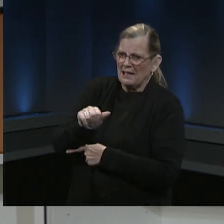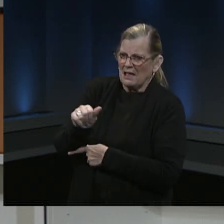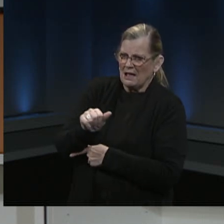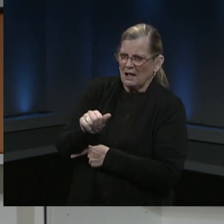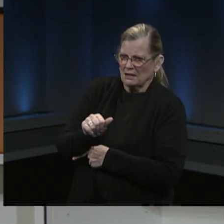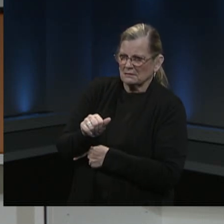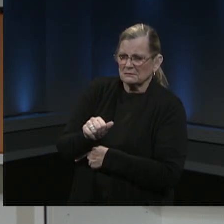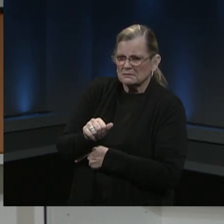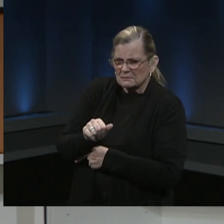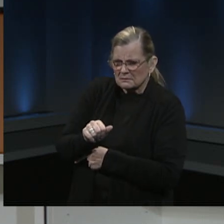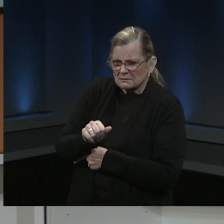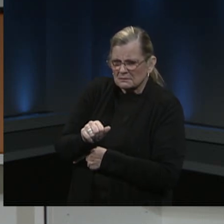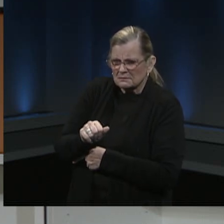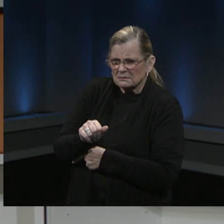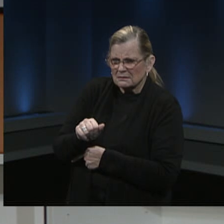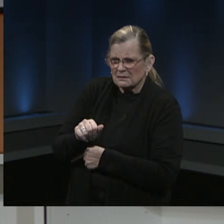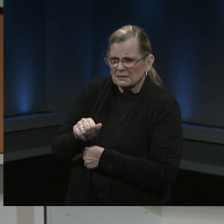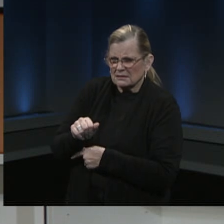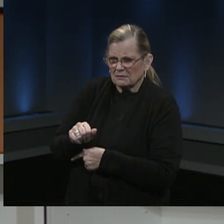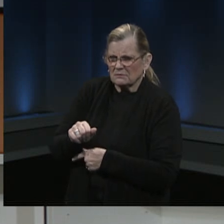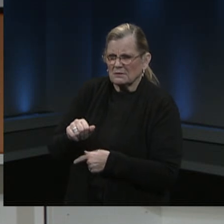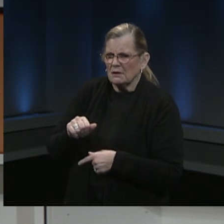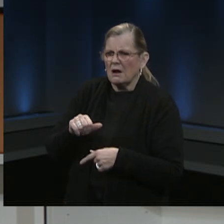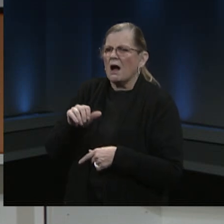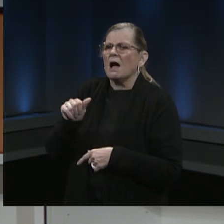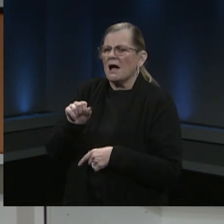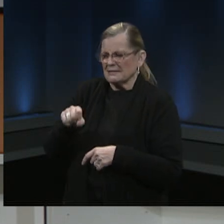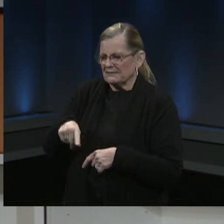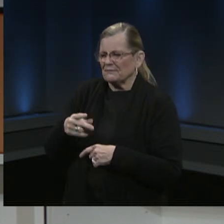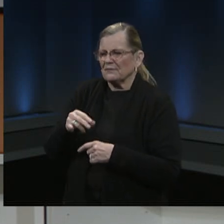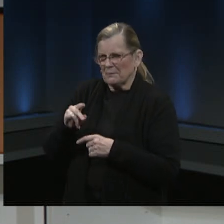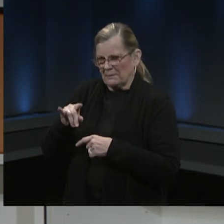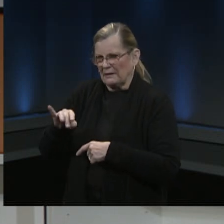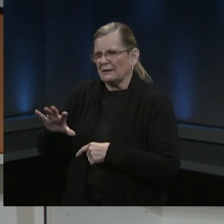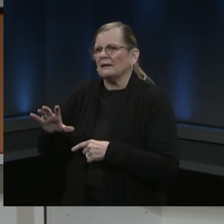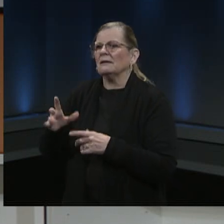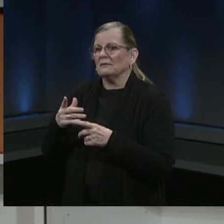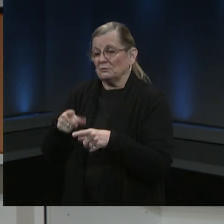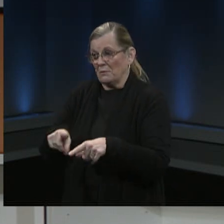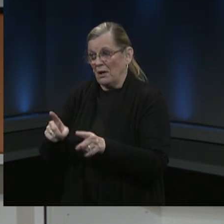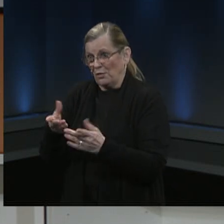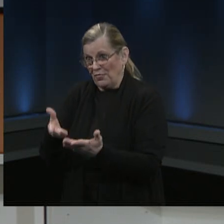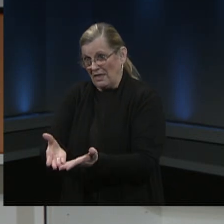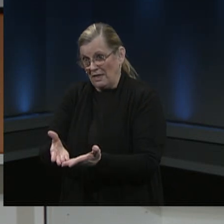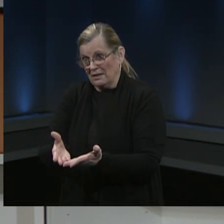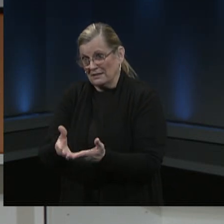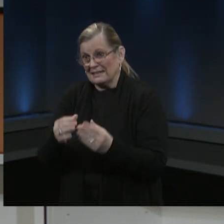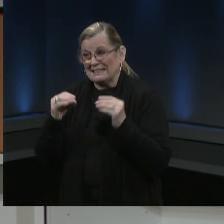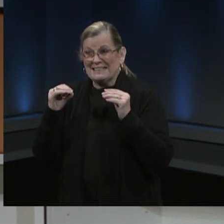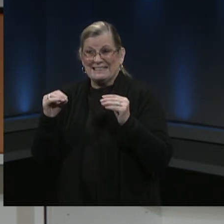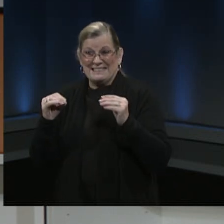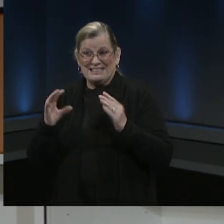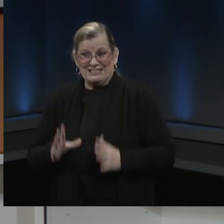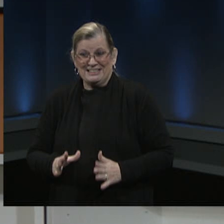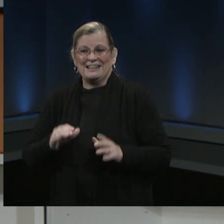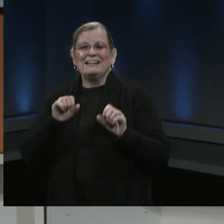principals. And so teachers, we want you to know you will have the opportunity to have asynchronous instruction that day so that you can go